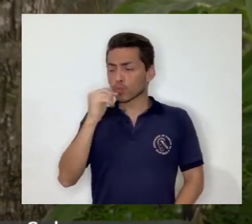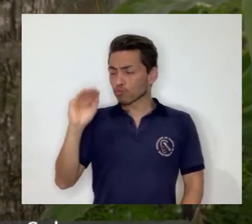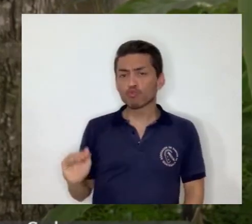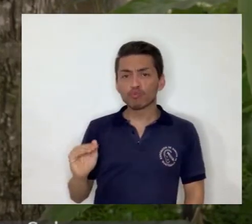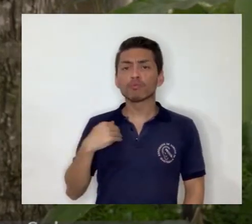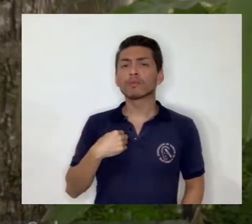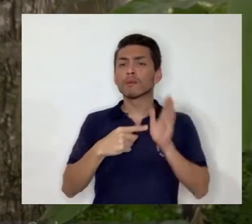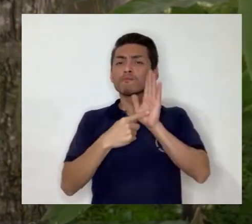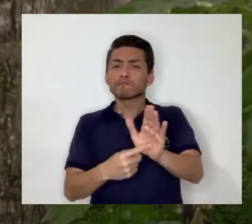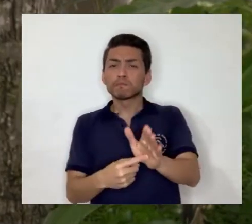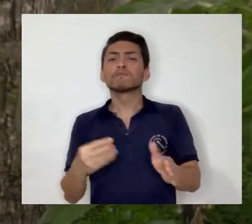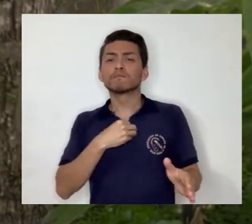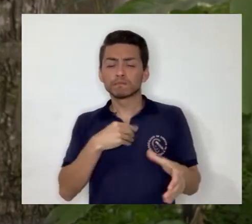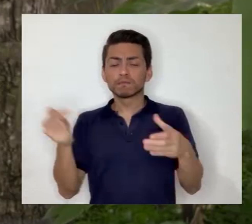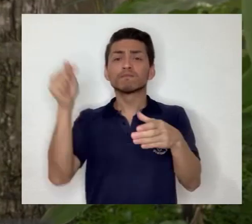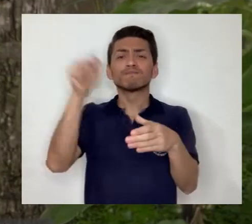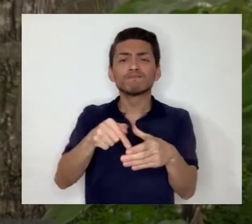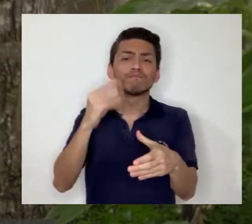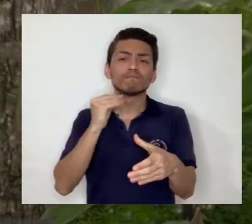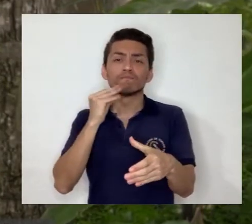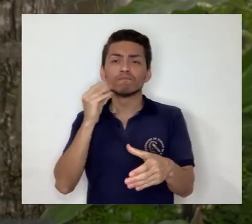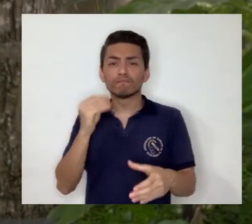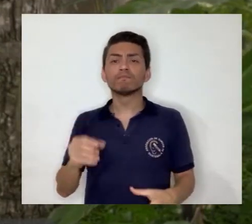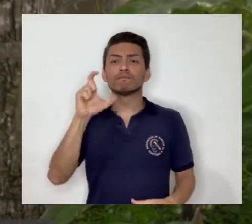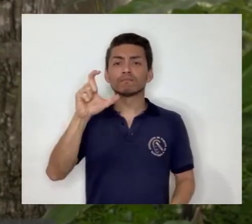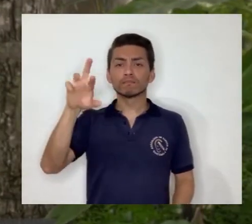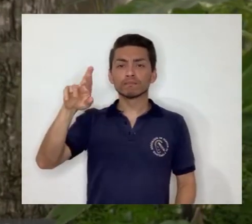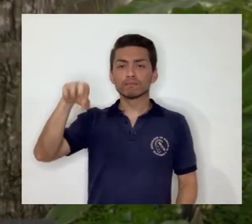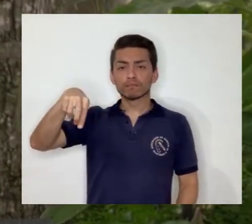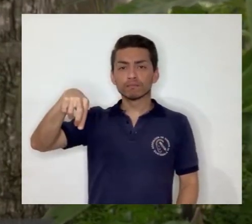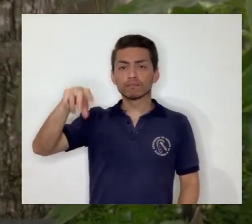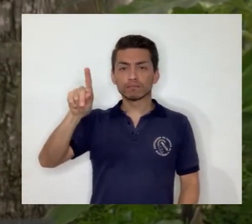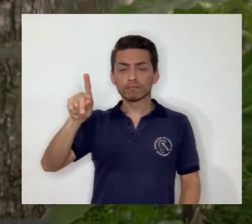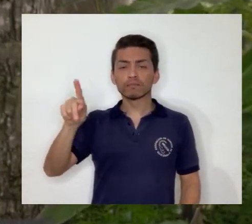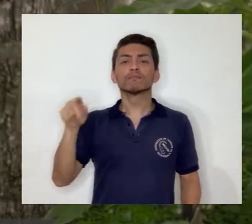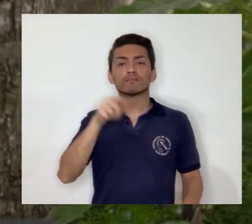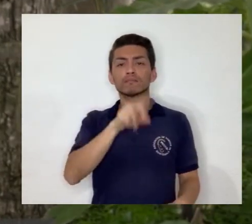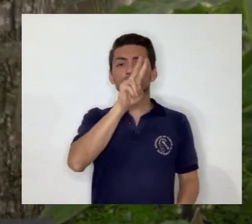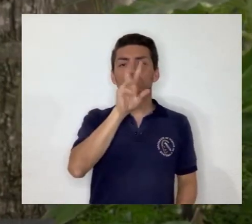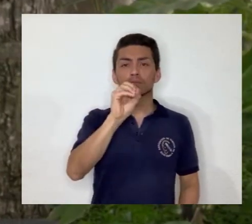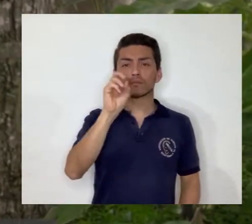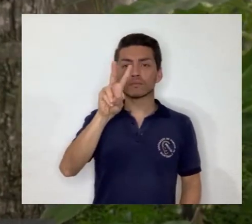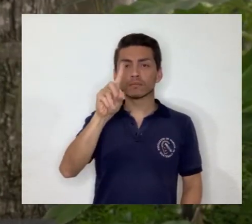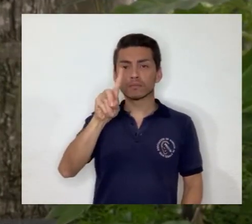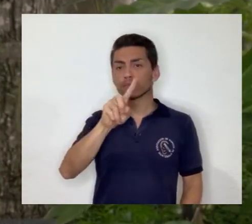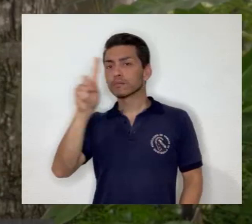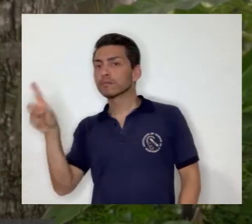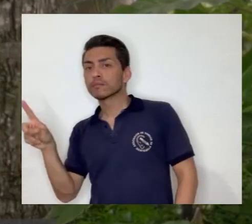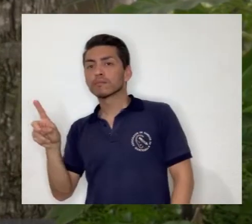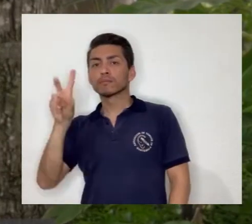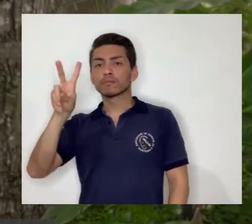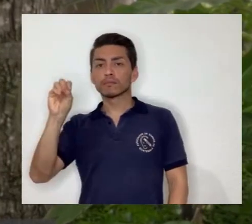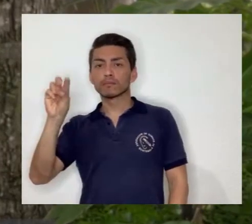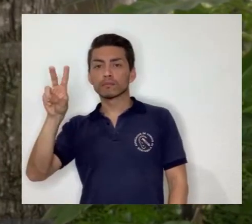candidate to become a member to the Committee of the Rights of Persons with Disabilities CRPD for the term